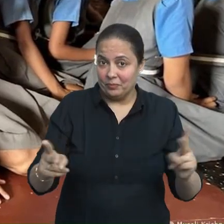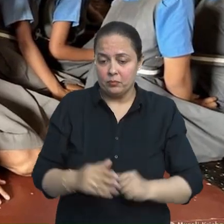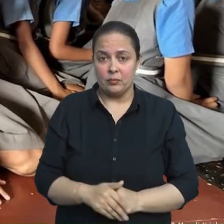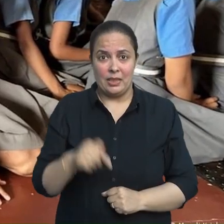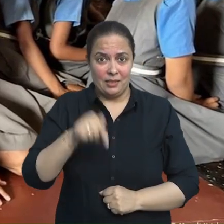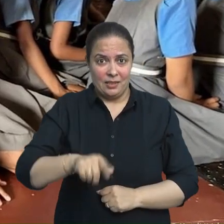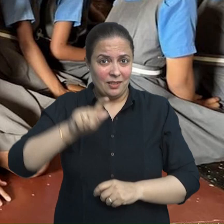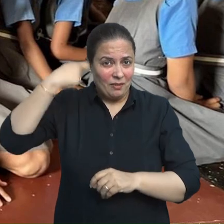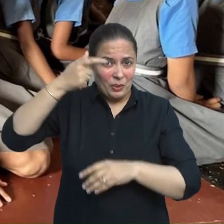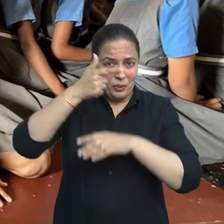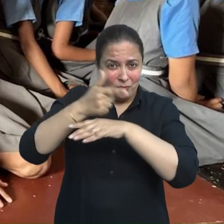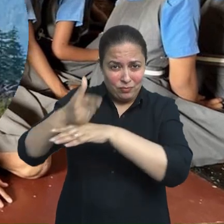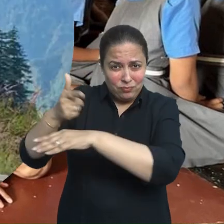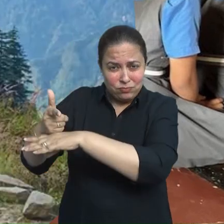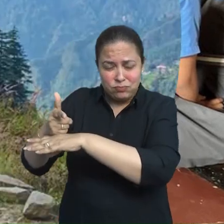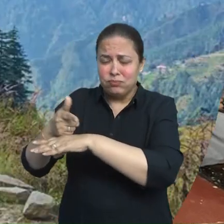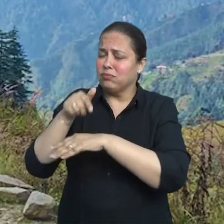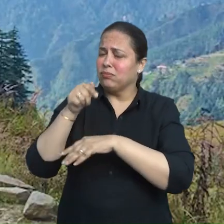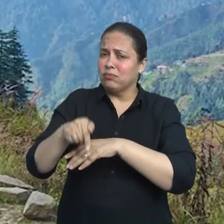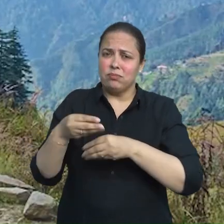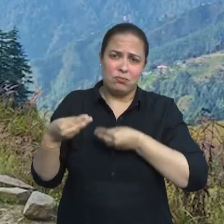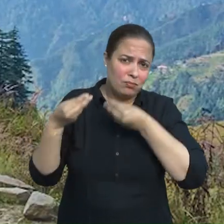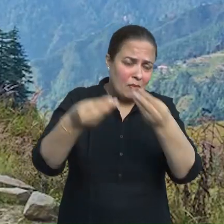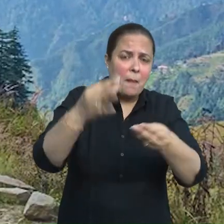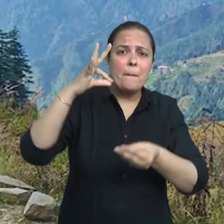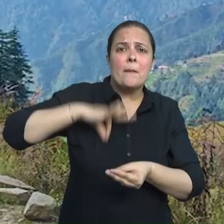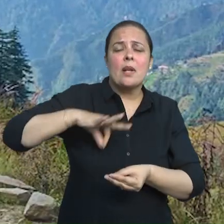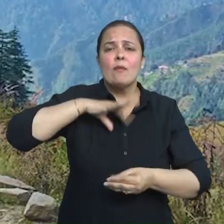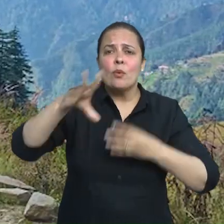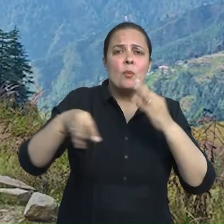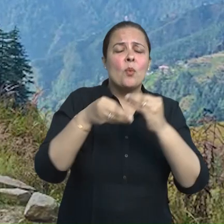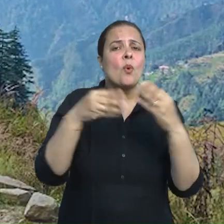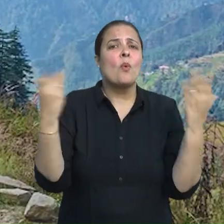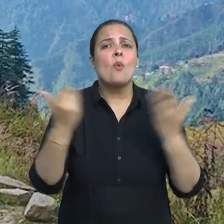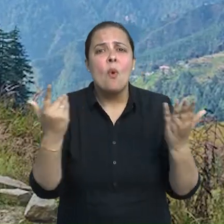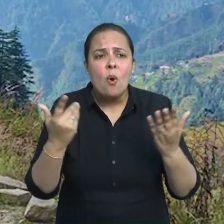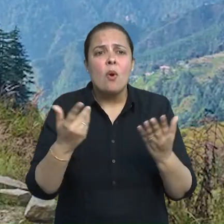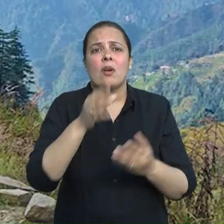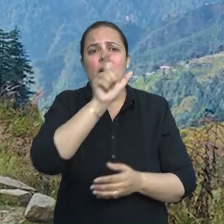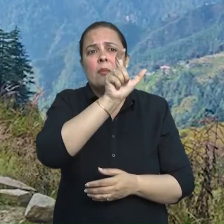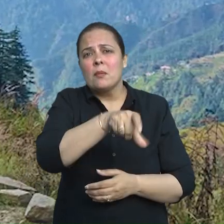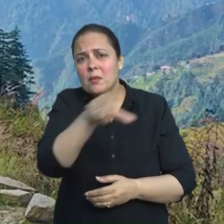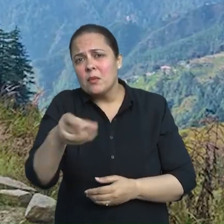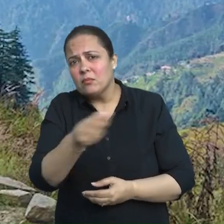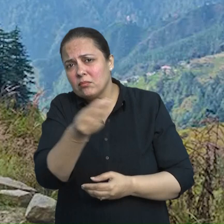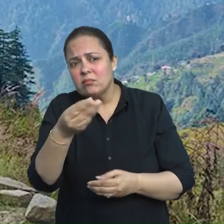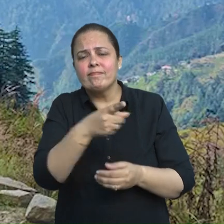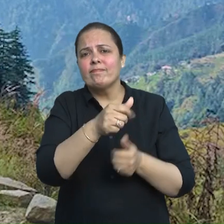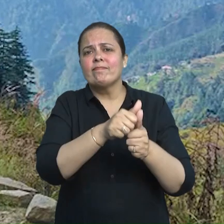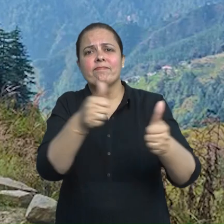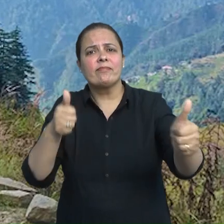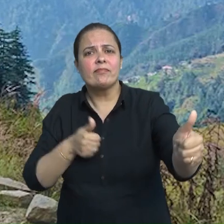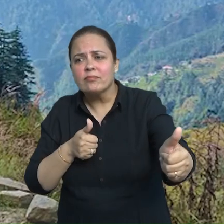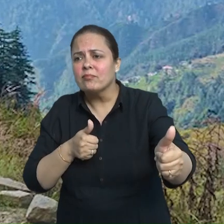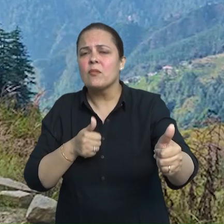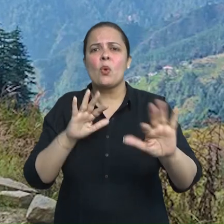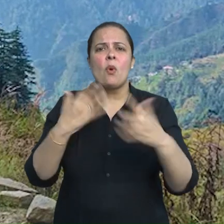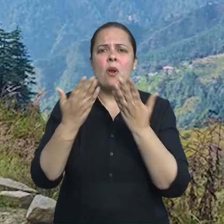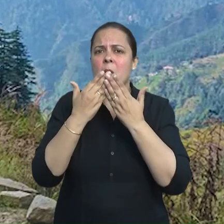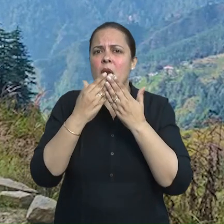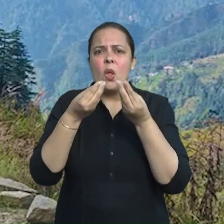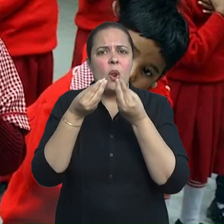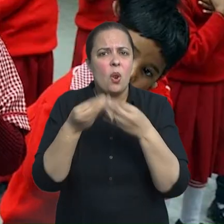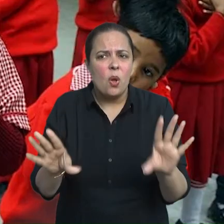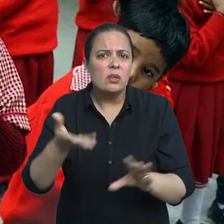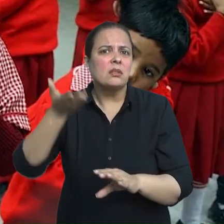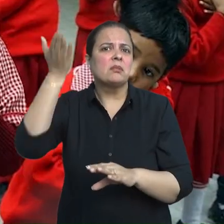to bridge the learning gap for children from the disadvantaged backgrounds who have fallen behind and are most vulnerable to dropping out.